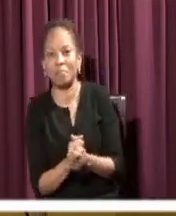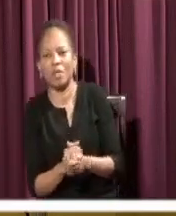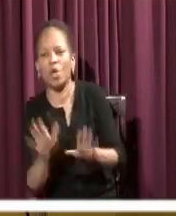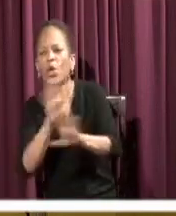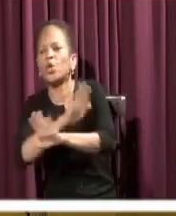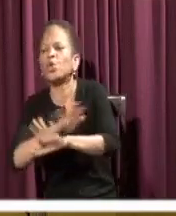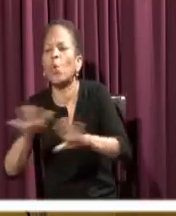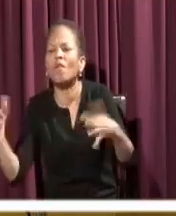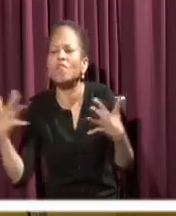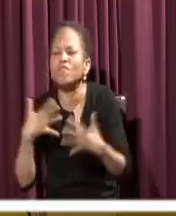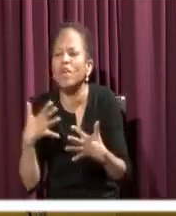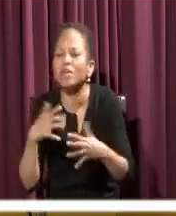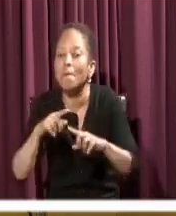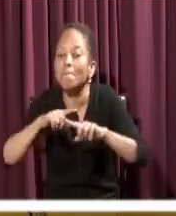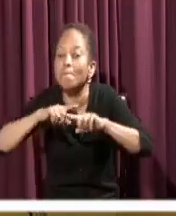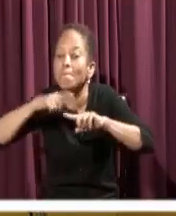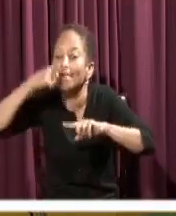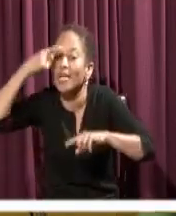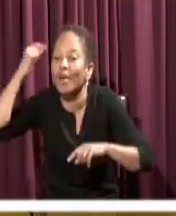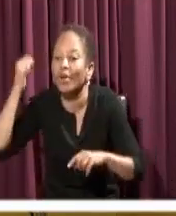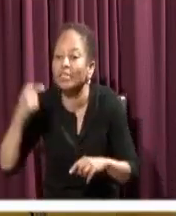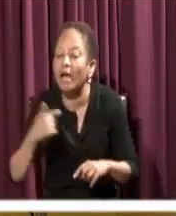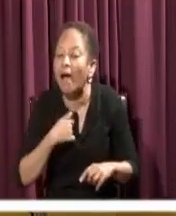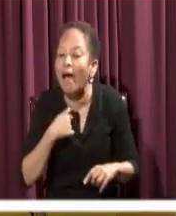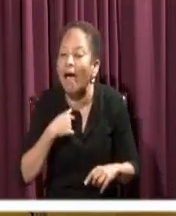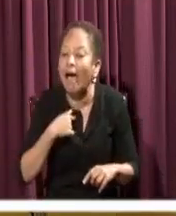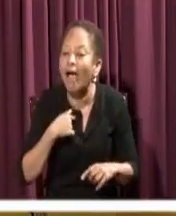Do not be afraid because I am who I am.